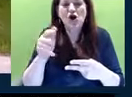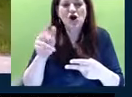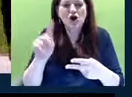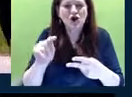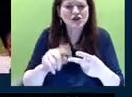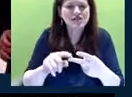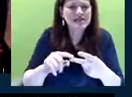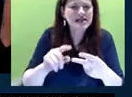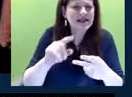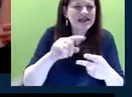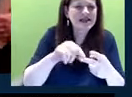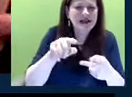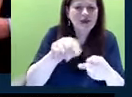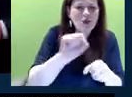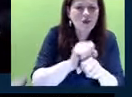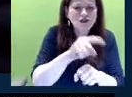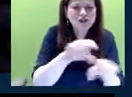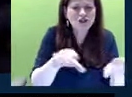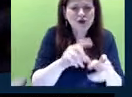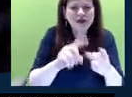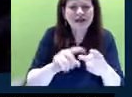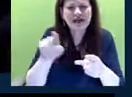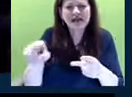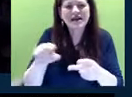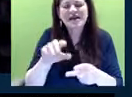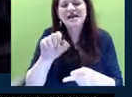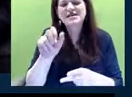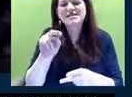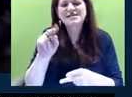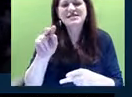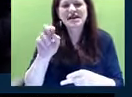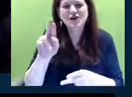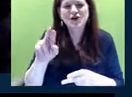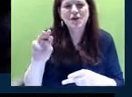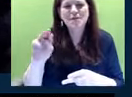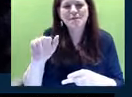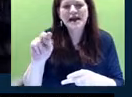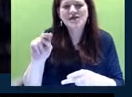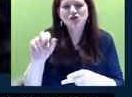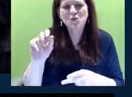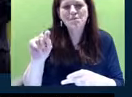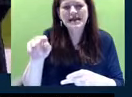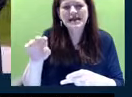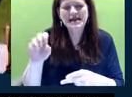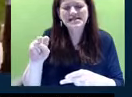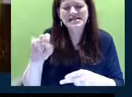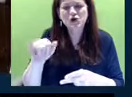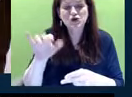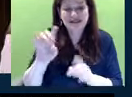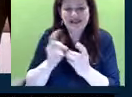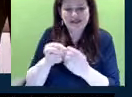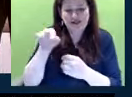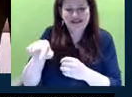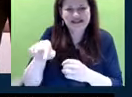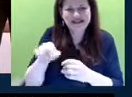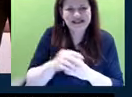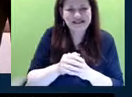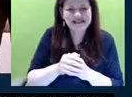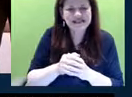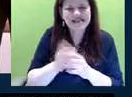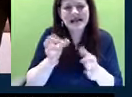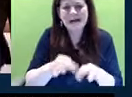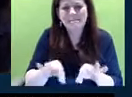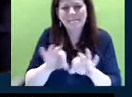and the House, the work she's doing in behavioral health and Senator Mansavenas, whose district that this is, I think it's really important we talk about those